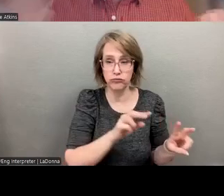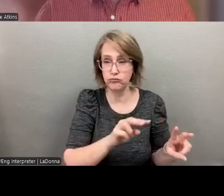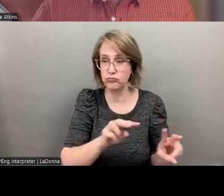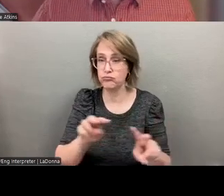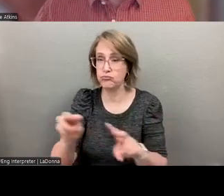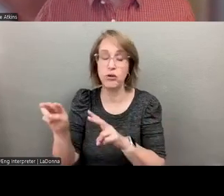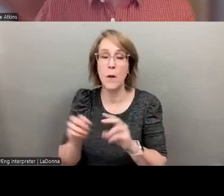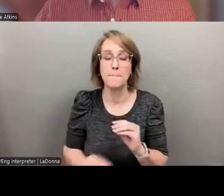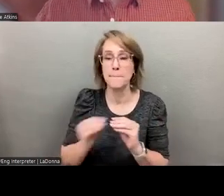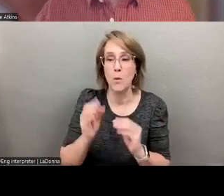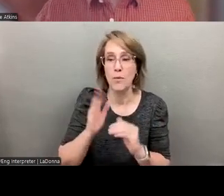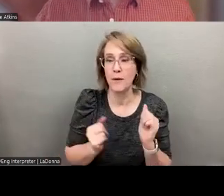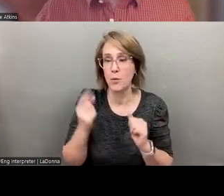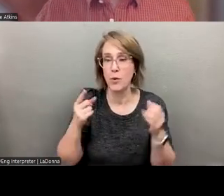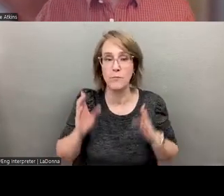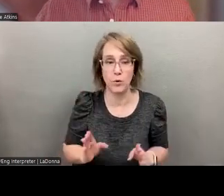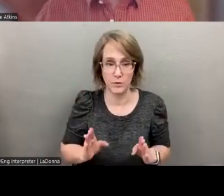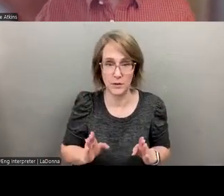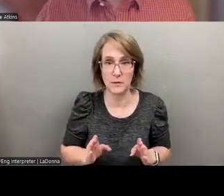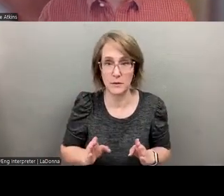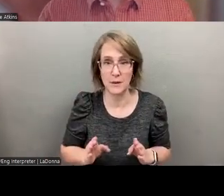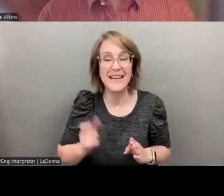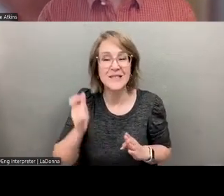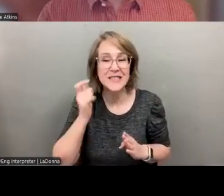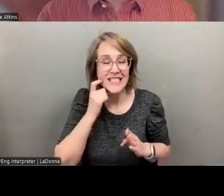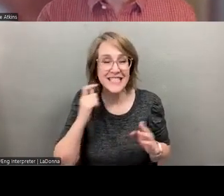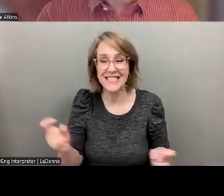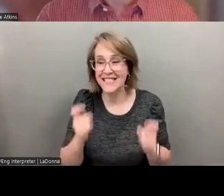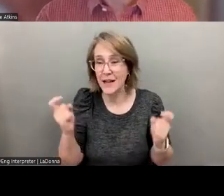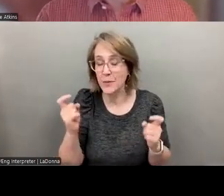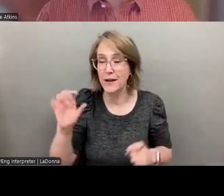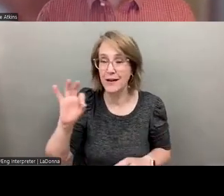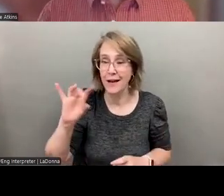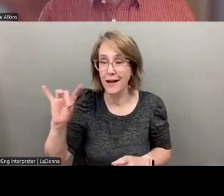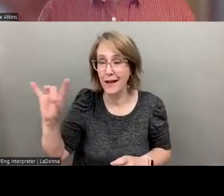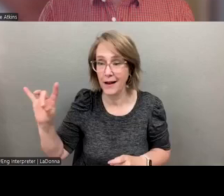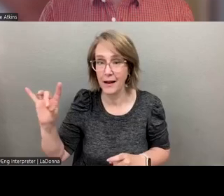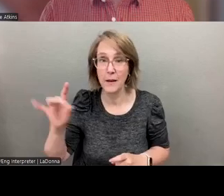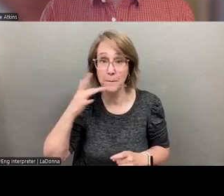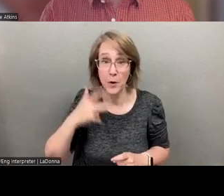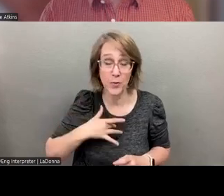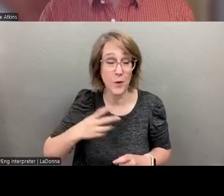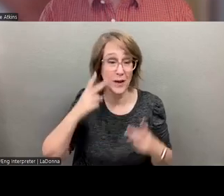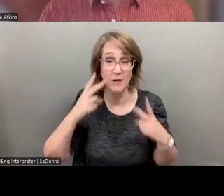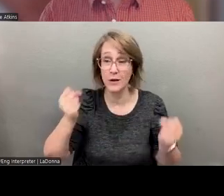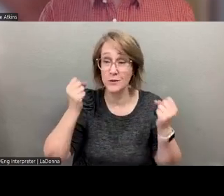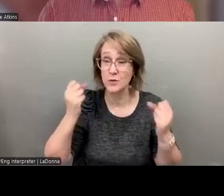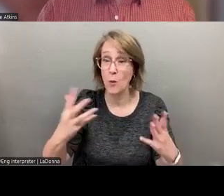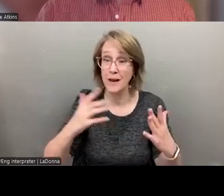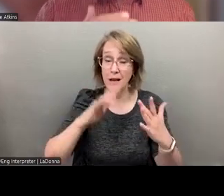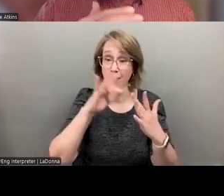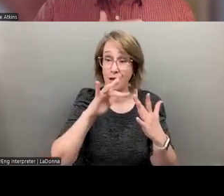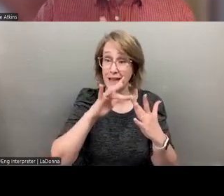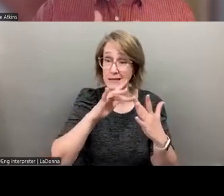as, as we have just celebrated 988's two year birthday and saw how many millions of contacts there have been.